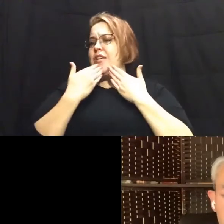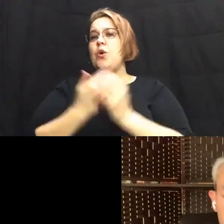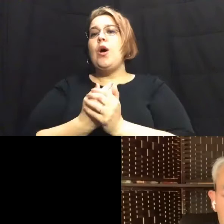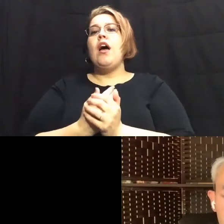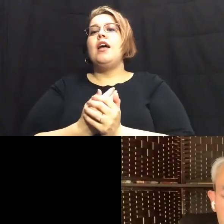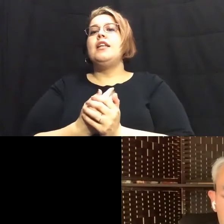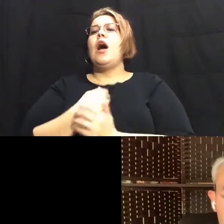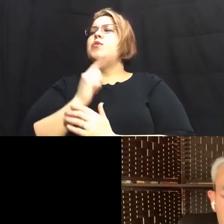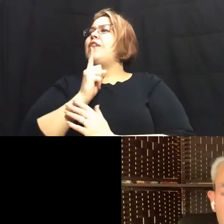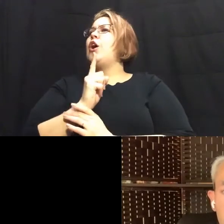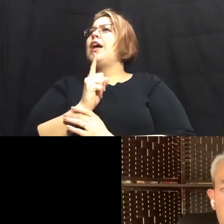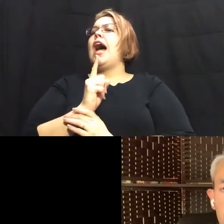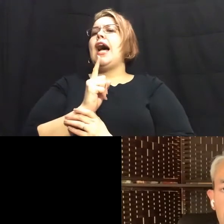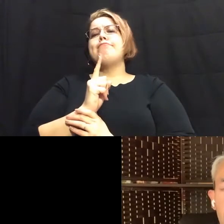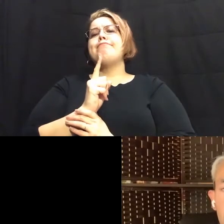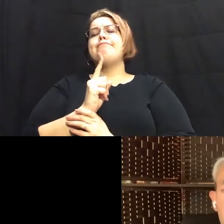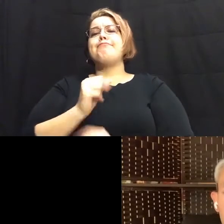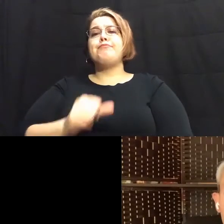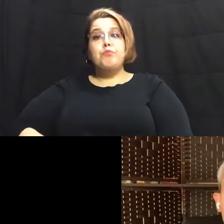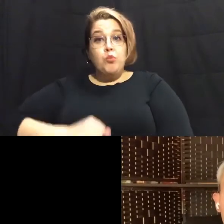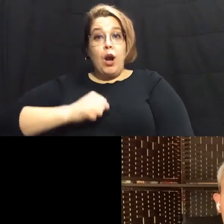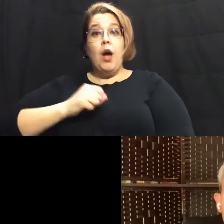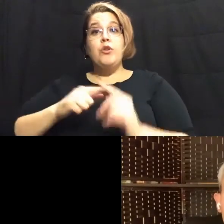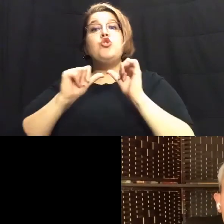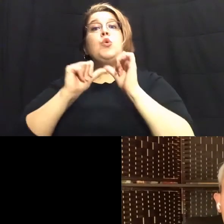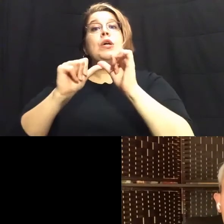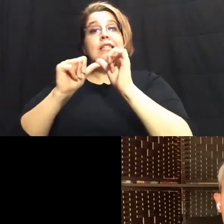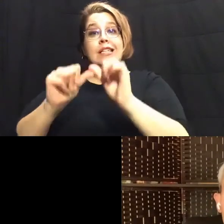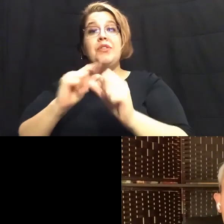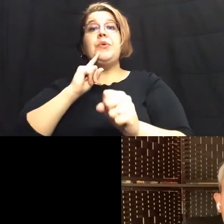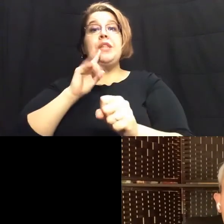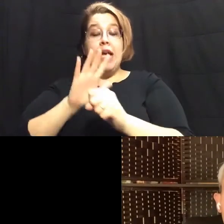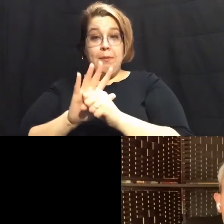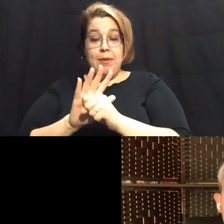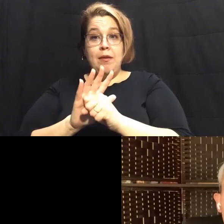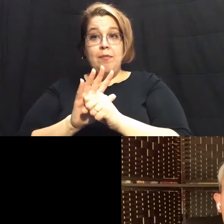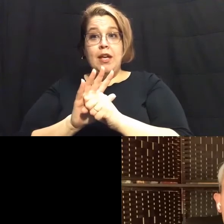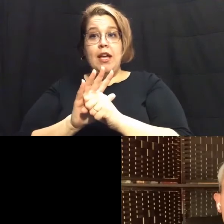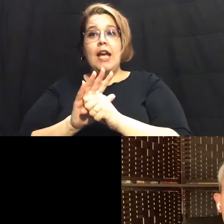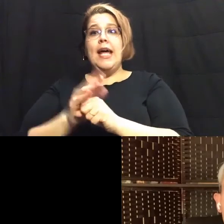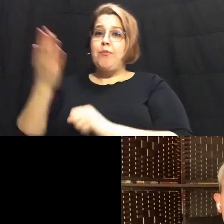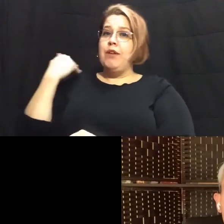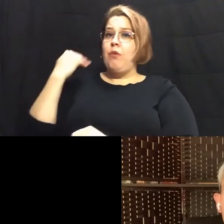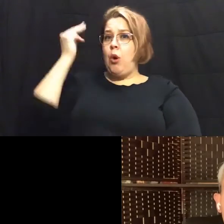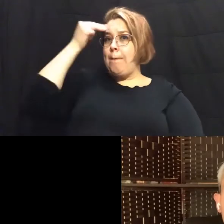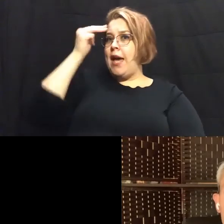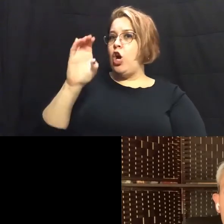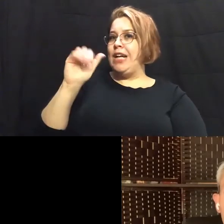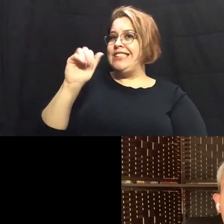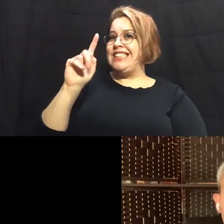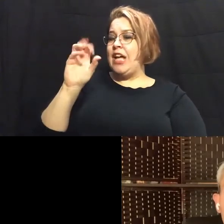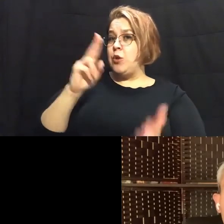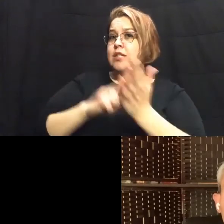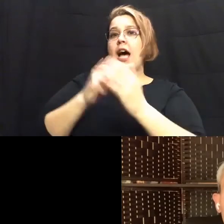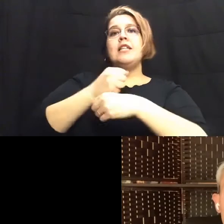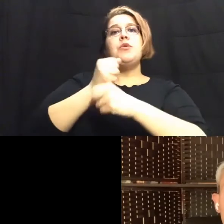very um proud to continue the commitment that uh originally mayor castro had signed on to in creating san